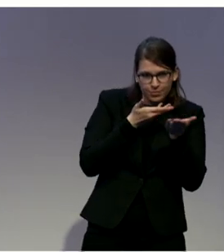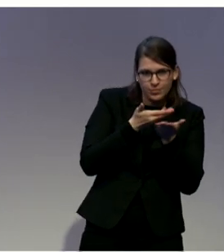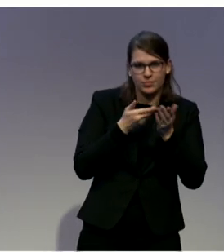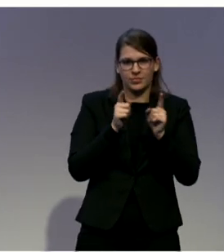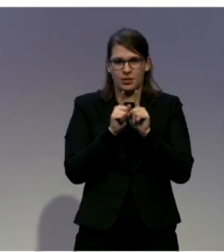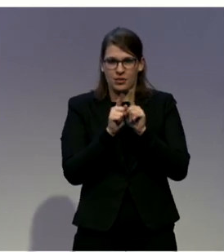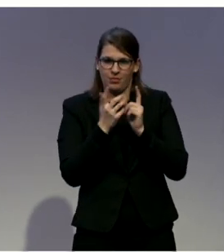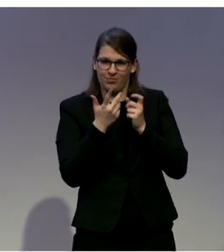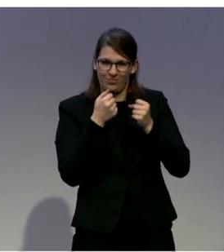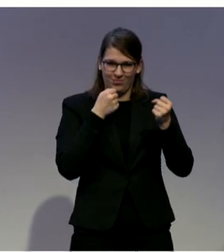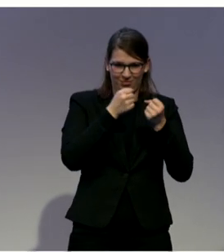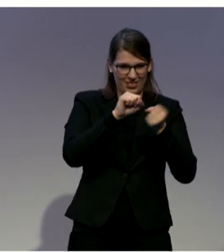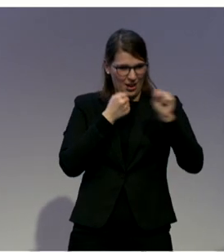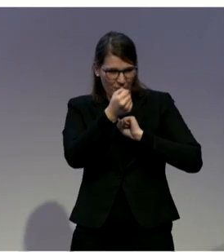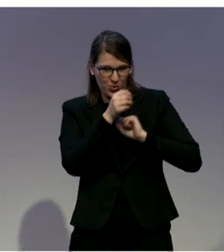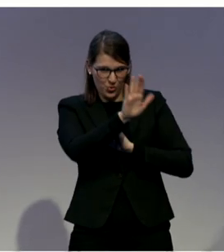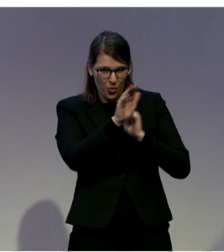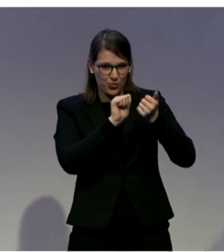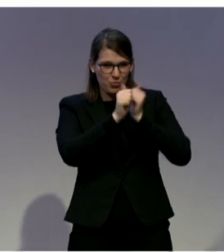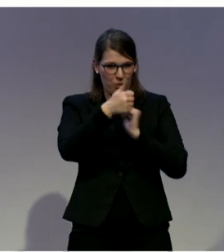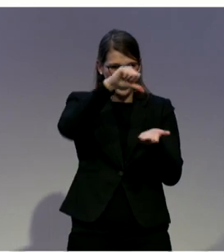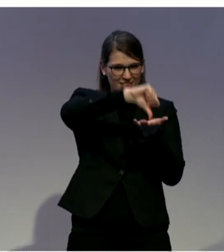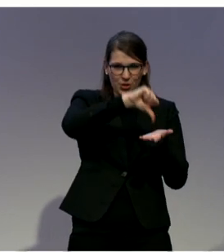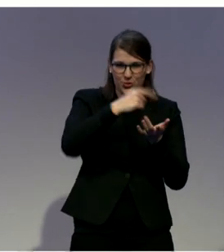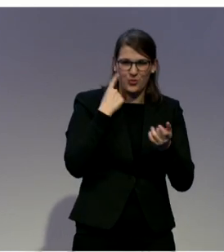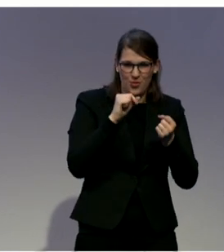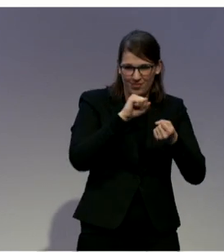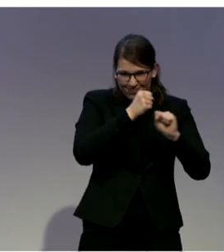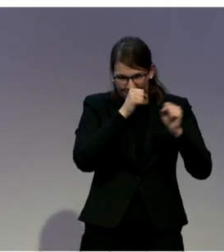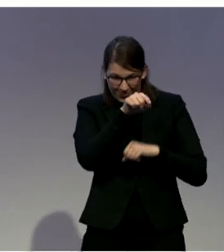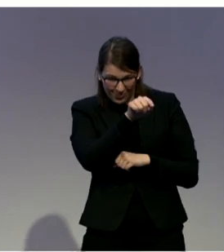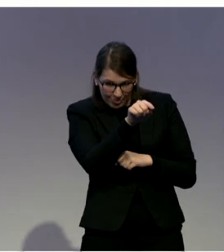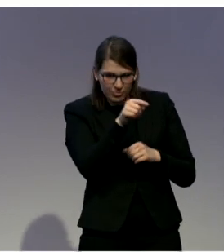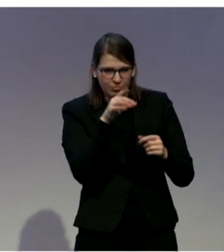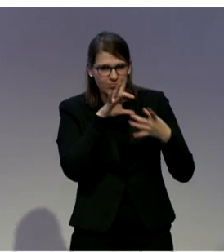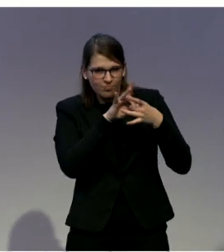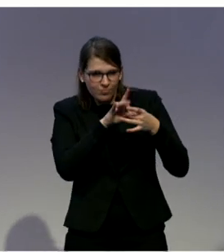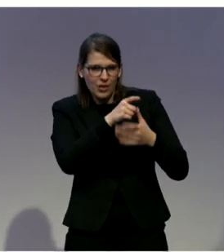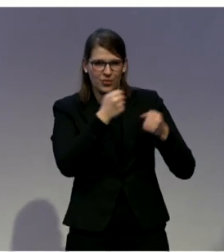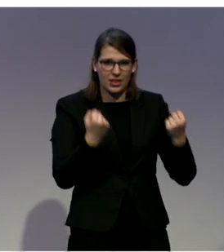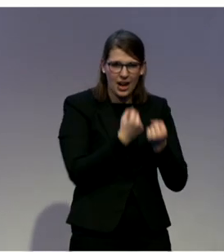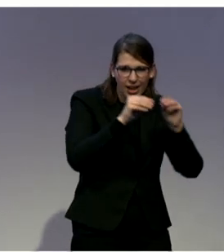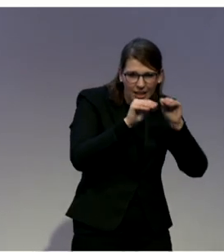started to practice and train this kind of sport in the community.